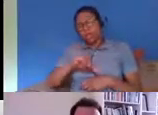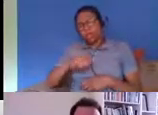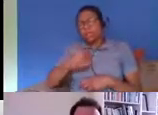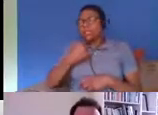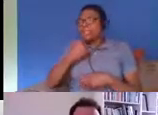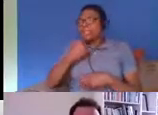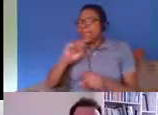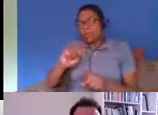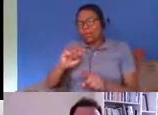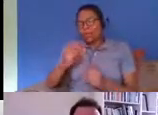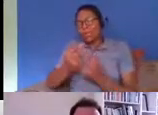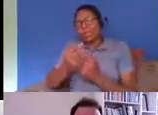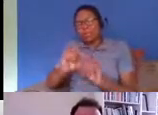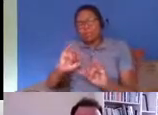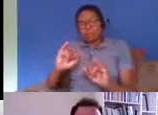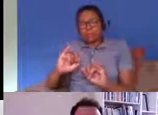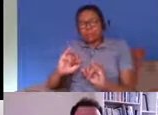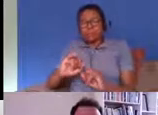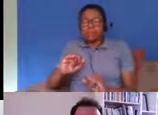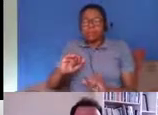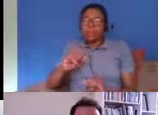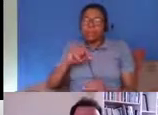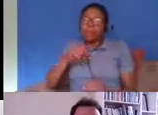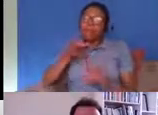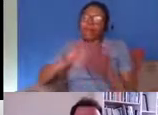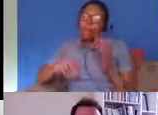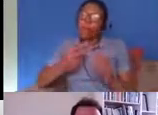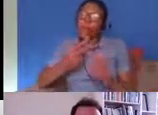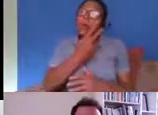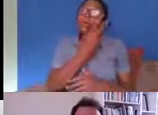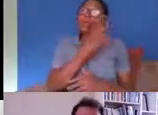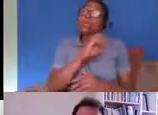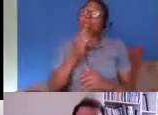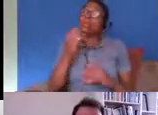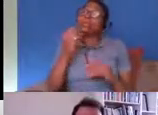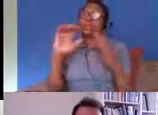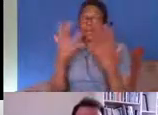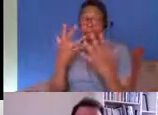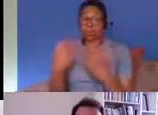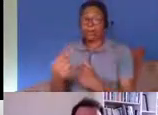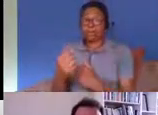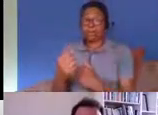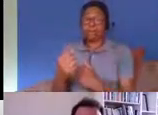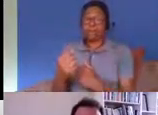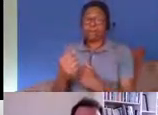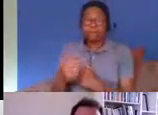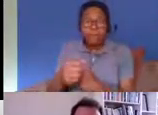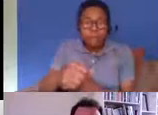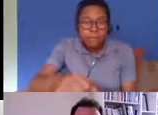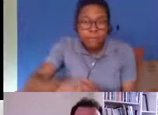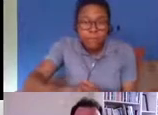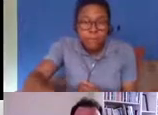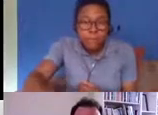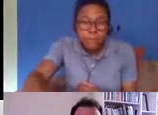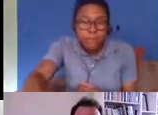a pretty one um since 2010 we've had the the net migration target recently abandoned to be fair by um by boris johnson's